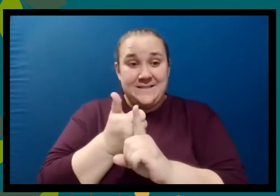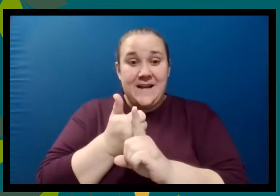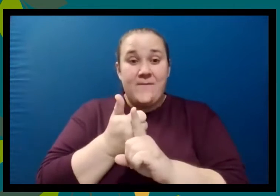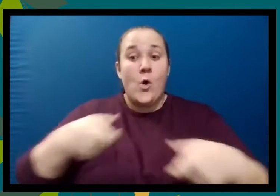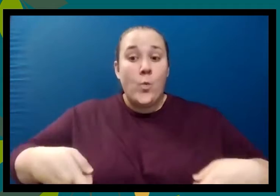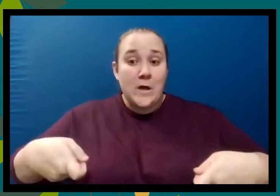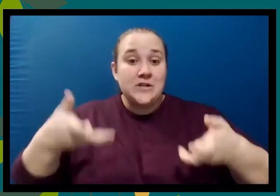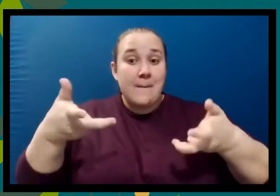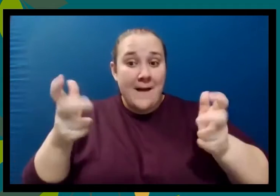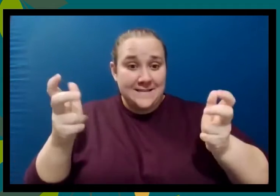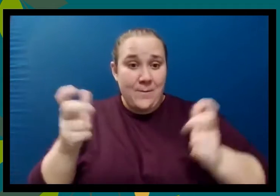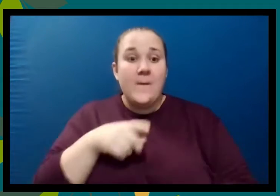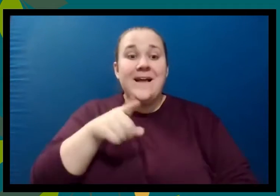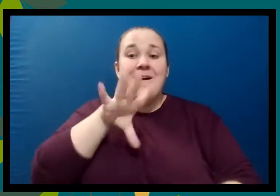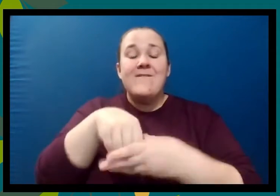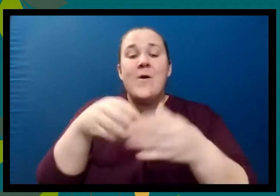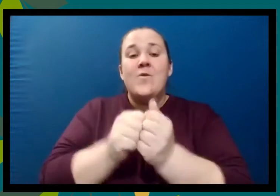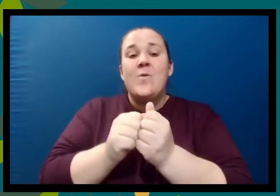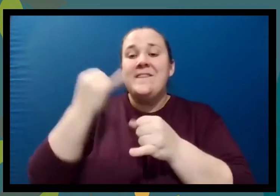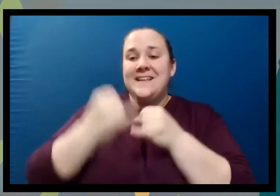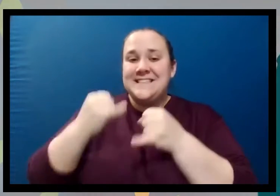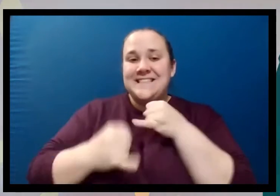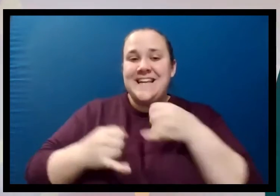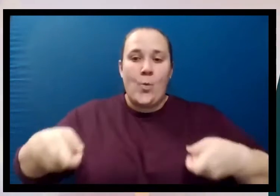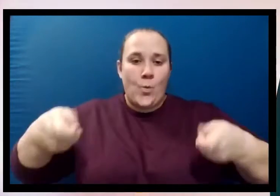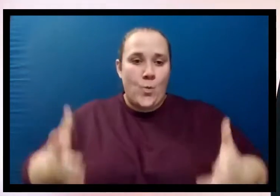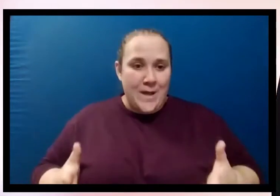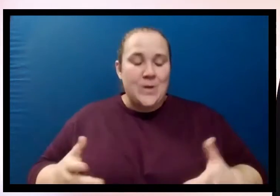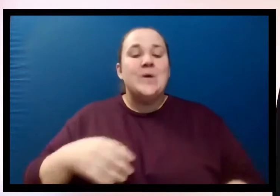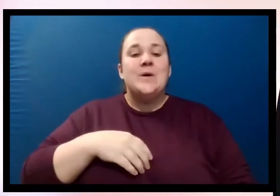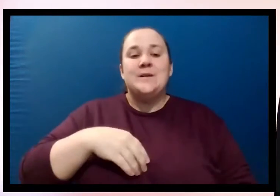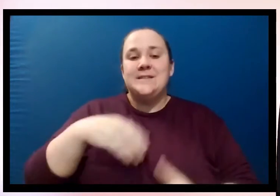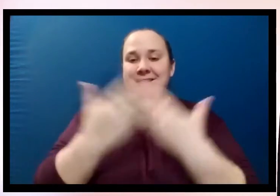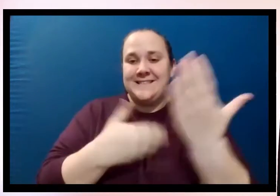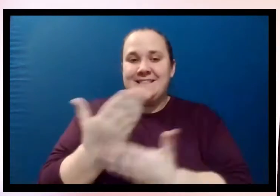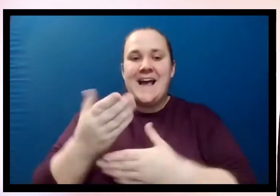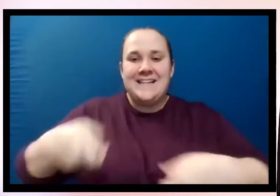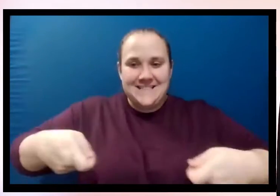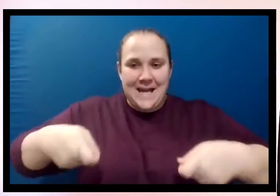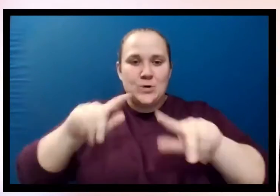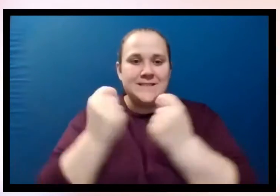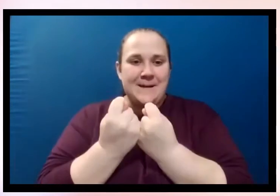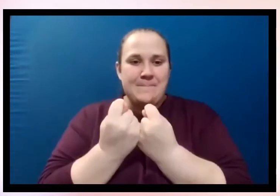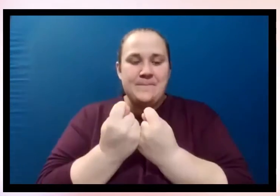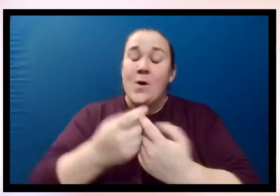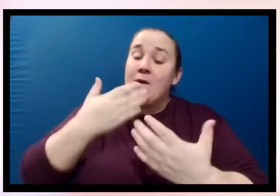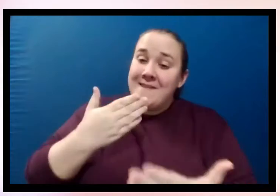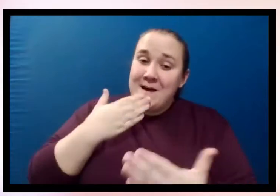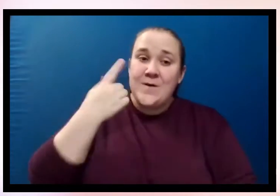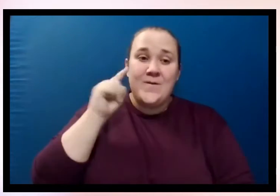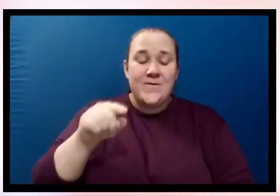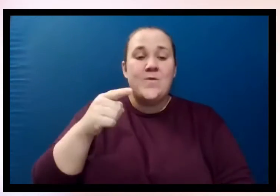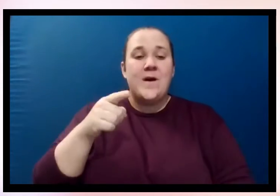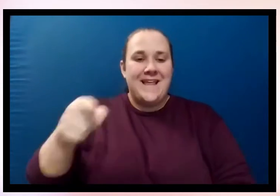player and a part of the Steel Wheelers Hand Cycle team. A big congratulations to Marshall Tempest as he accepts